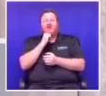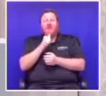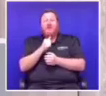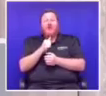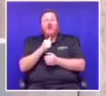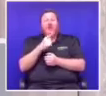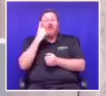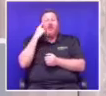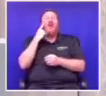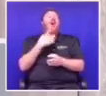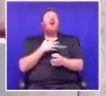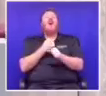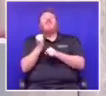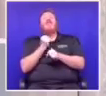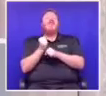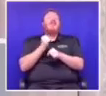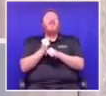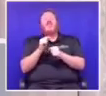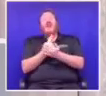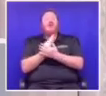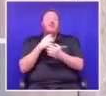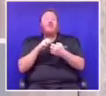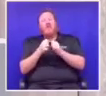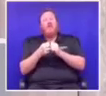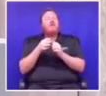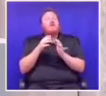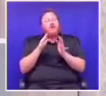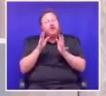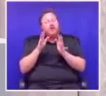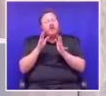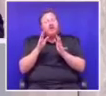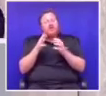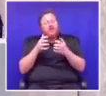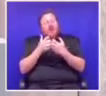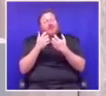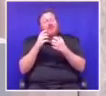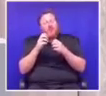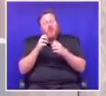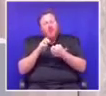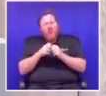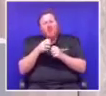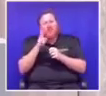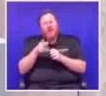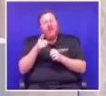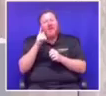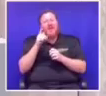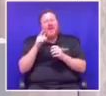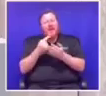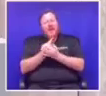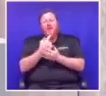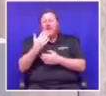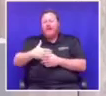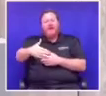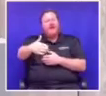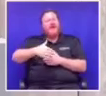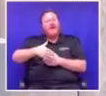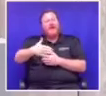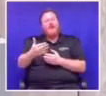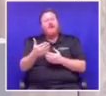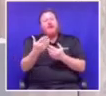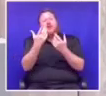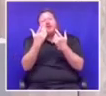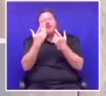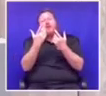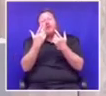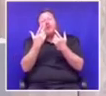and think that we will not have challenges and problems. So we will find problems. So how will we take them?